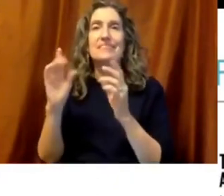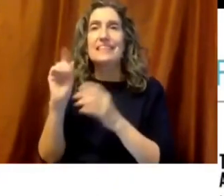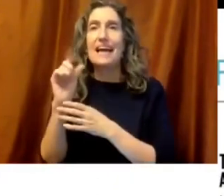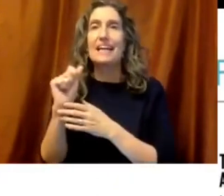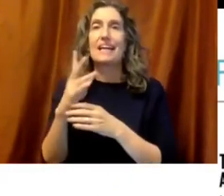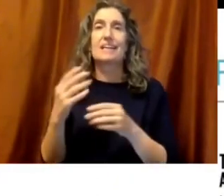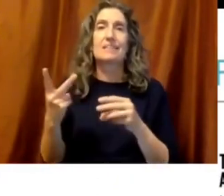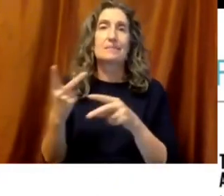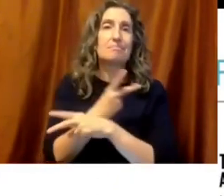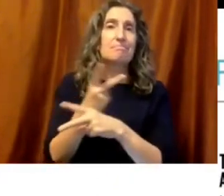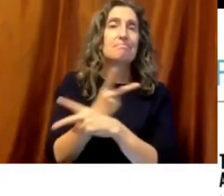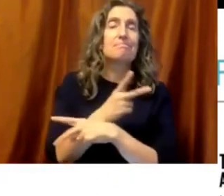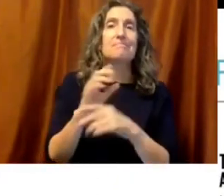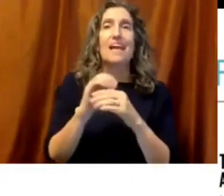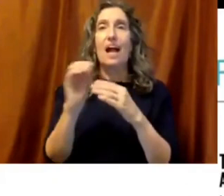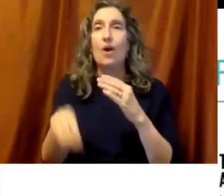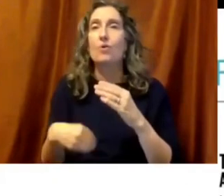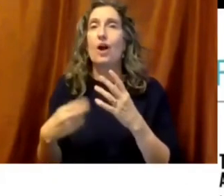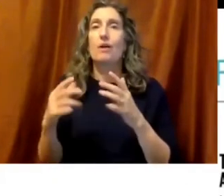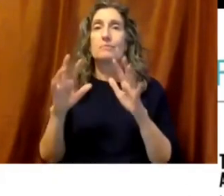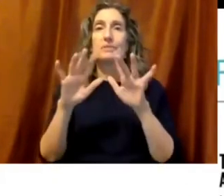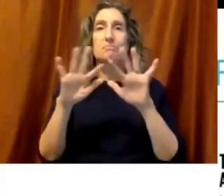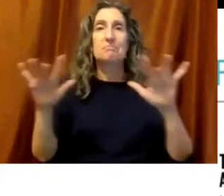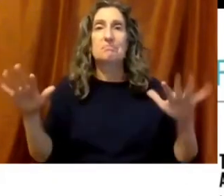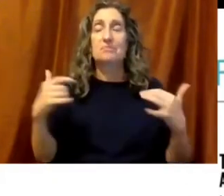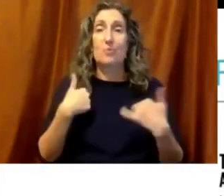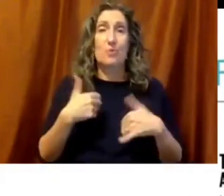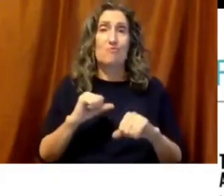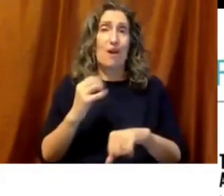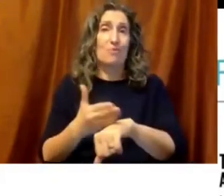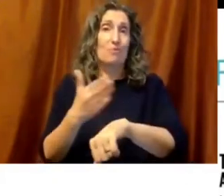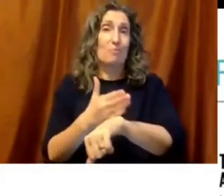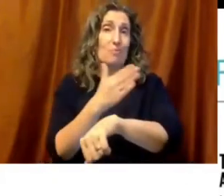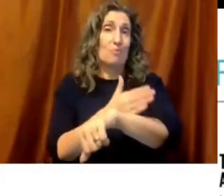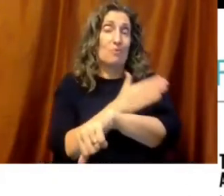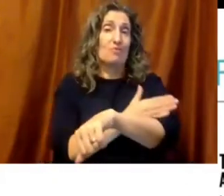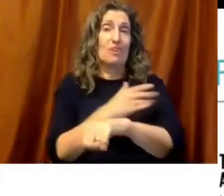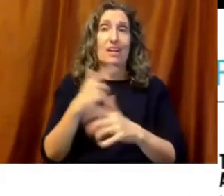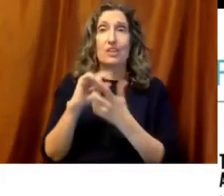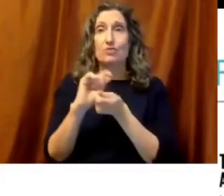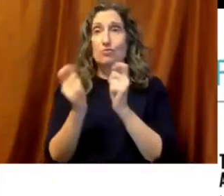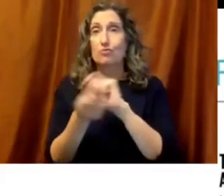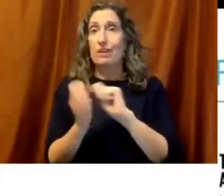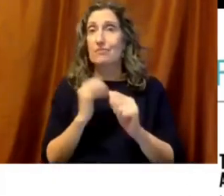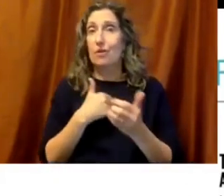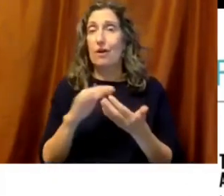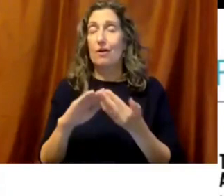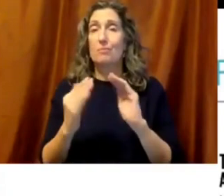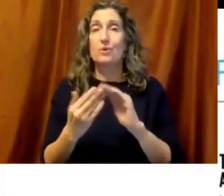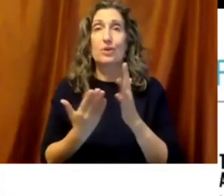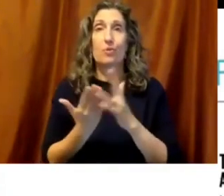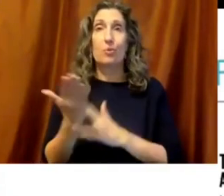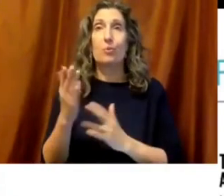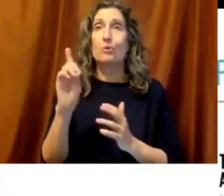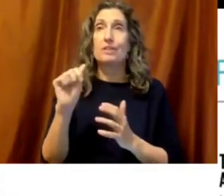out marketing effort. But anyway, and we track data. And I'm going to share some data with you before we're done to show that NAS is